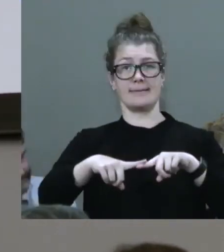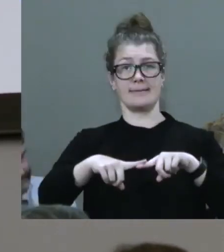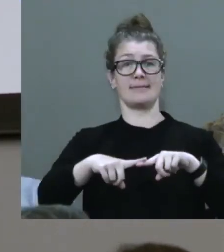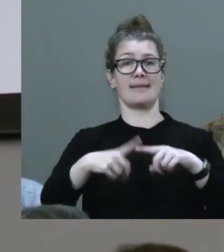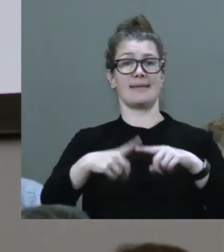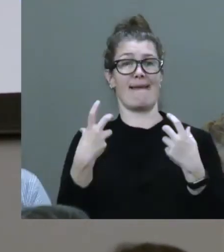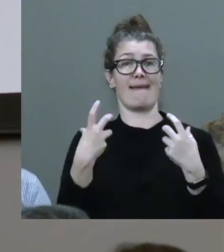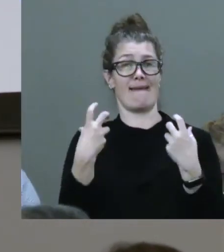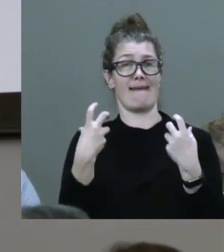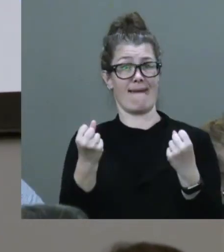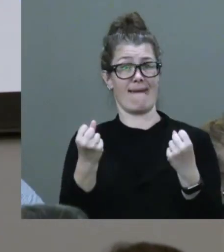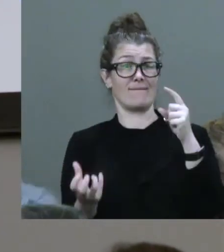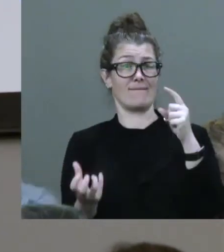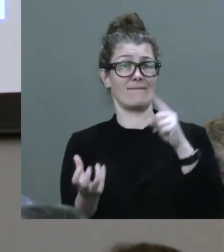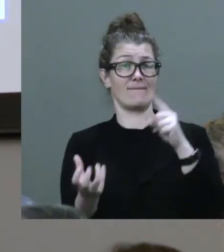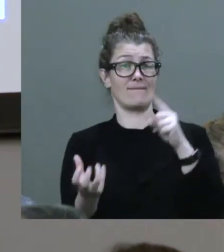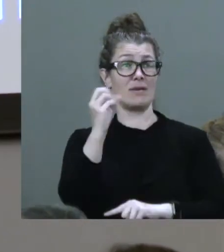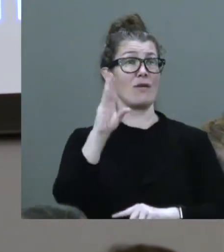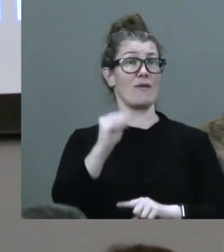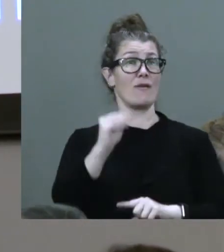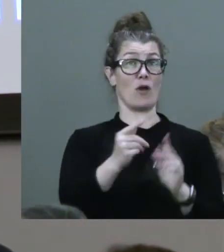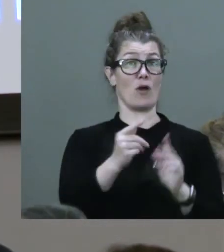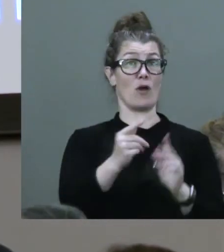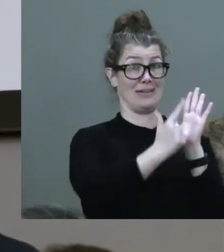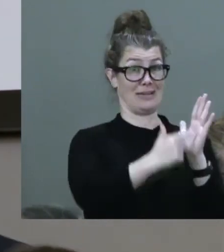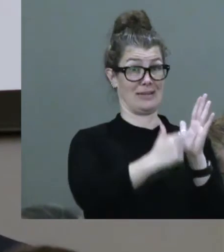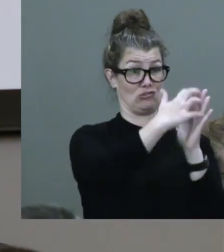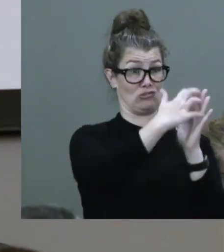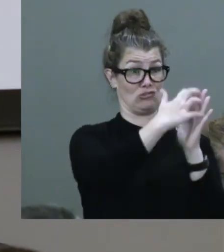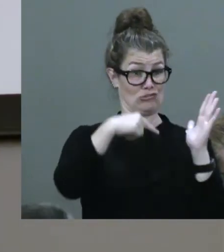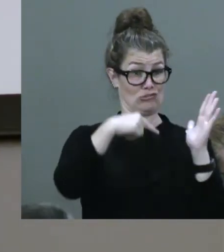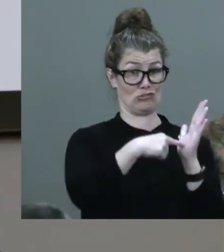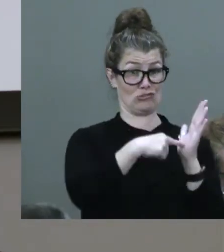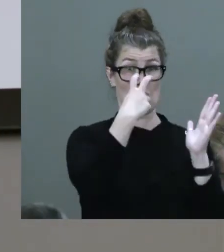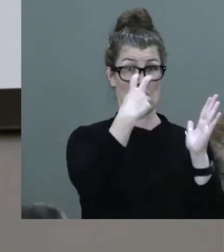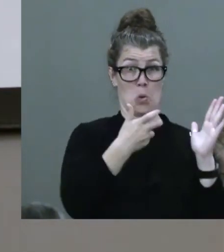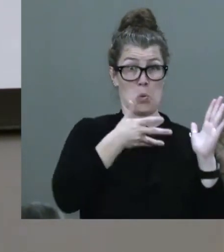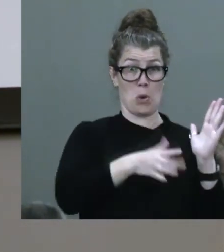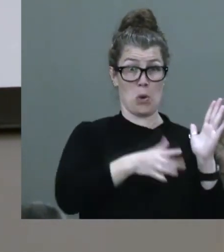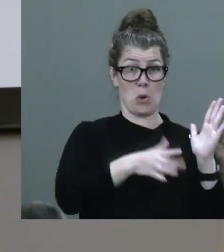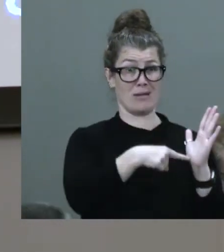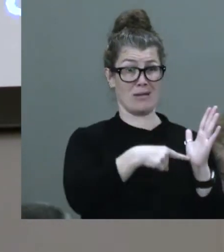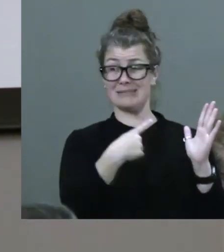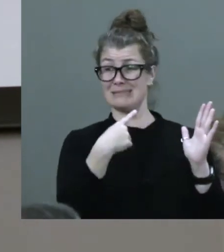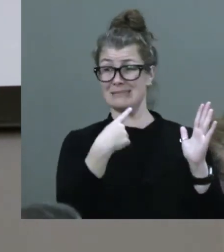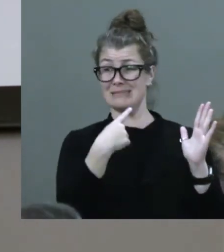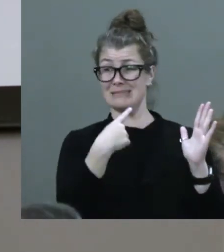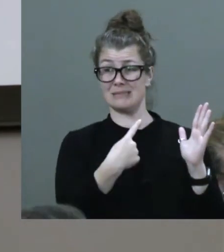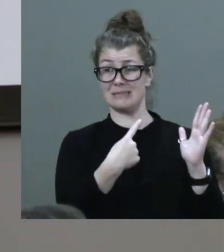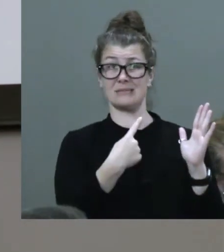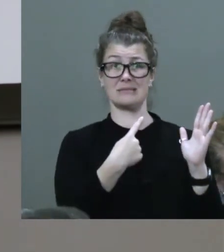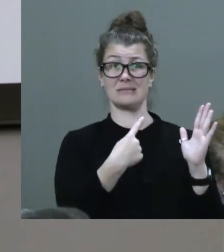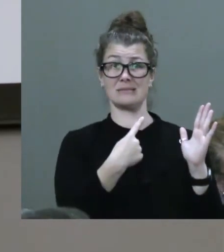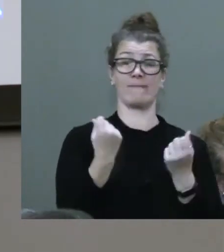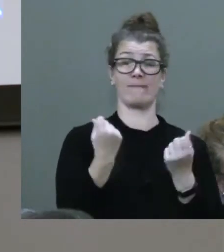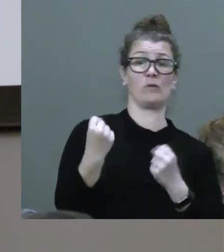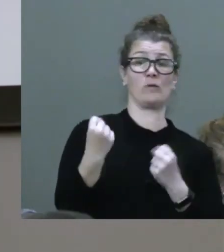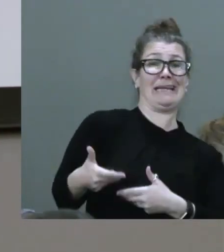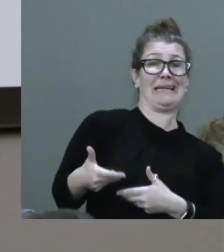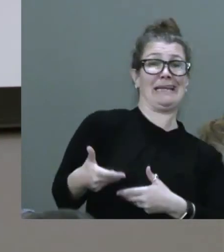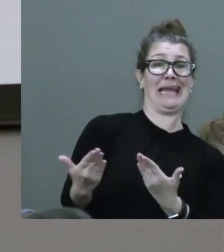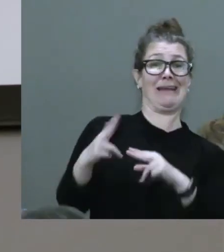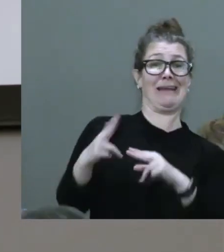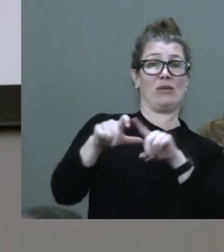from a legislature which for decades had sought to avoid any federal